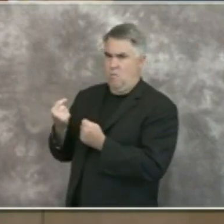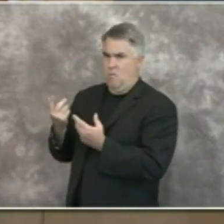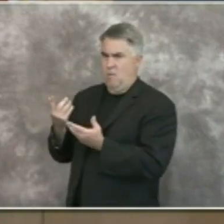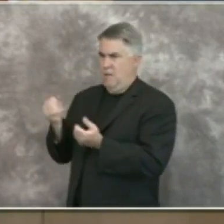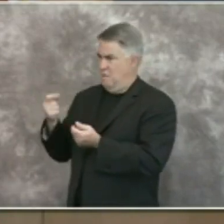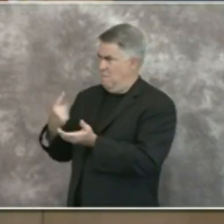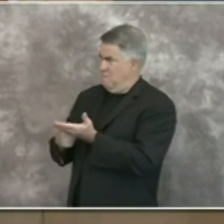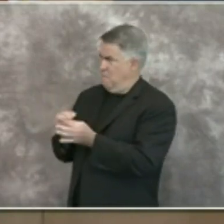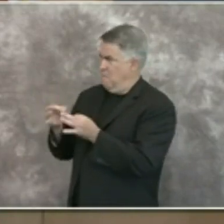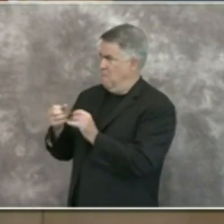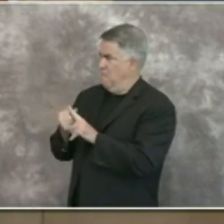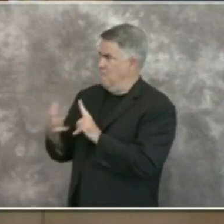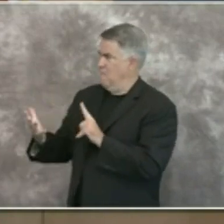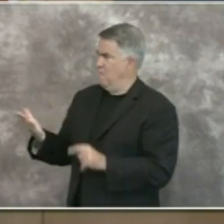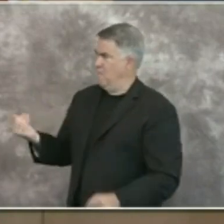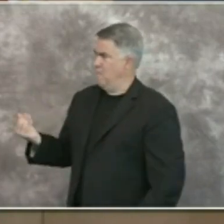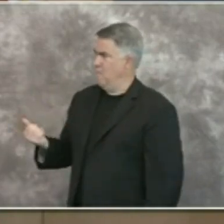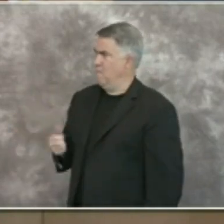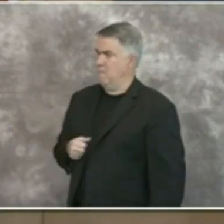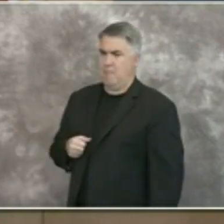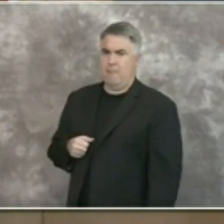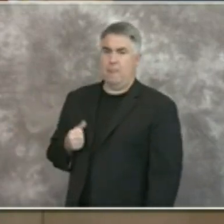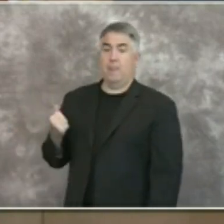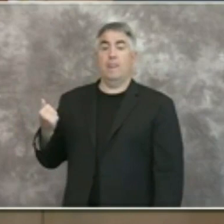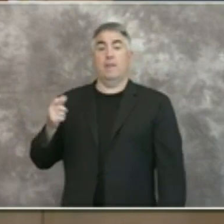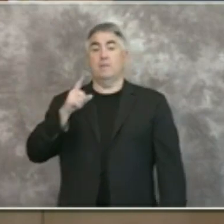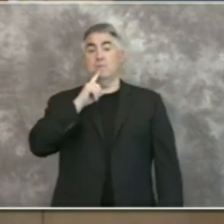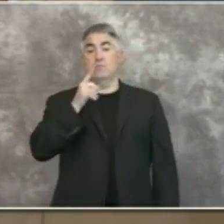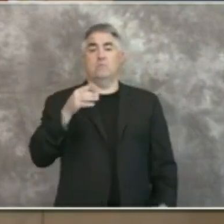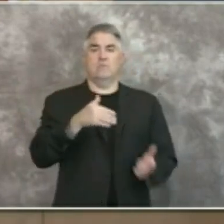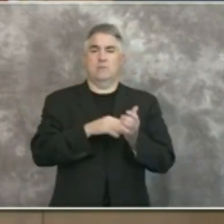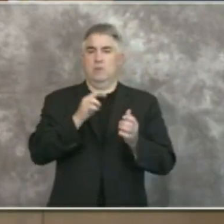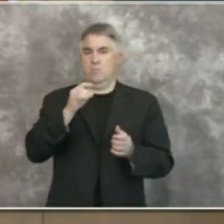okay i will ask dr wouldn't respond